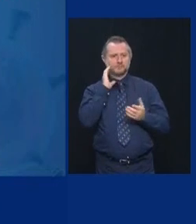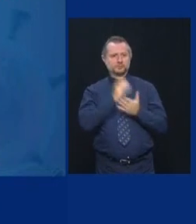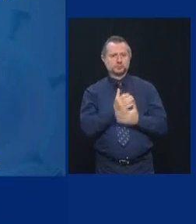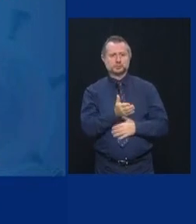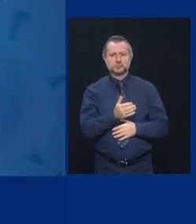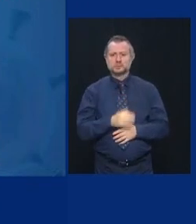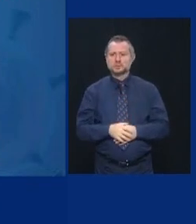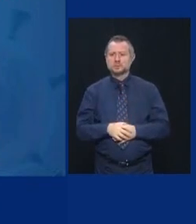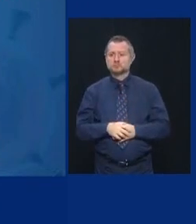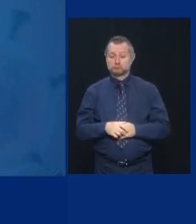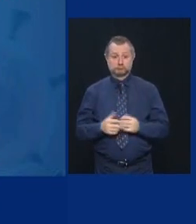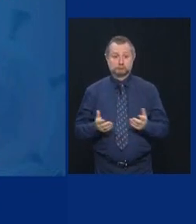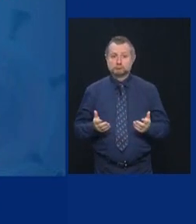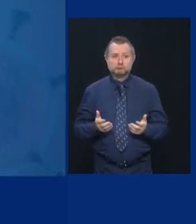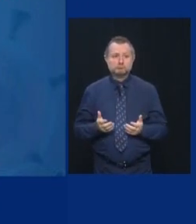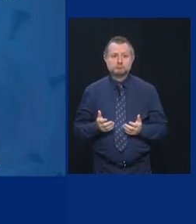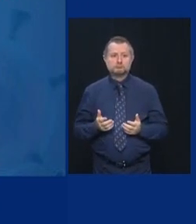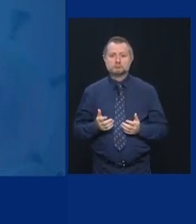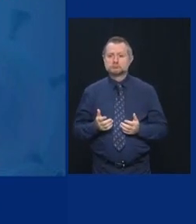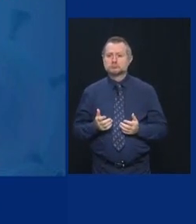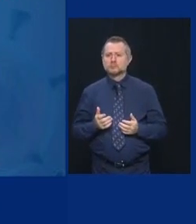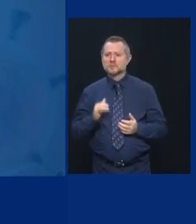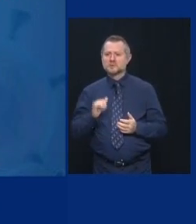are just emblematic.